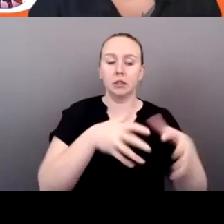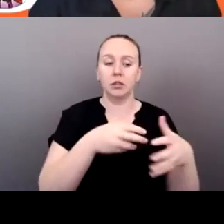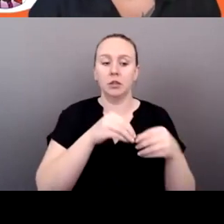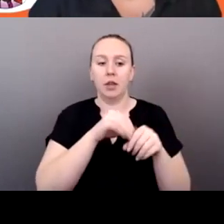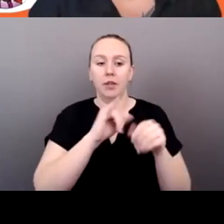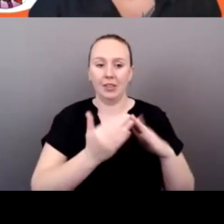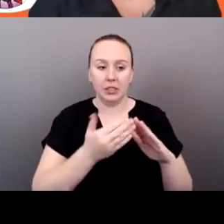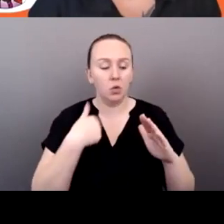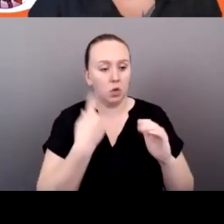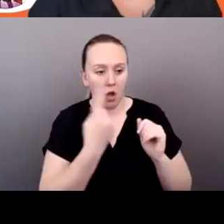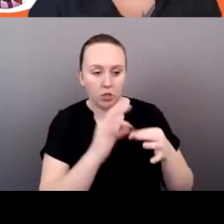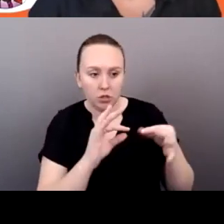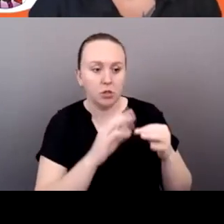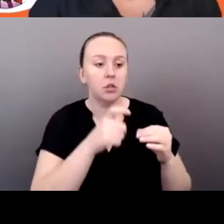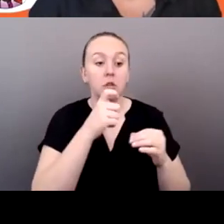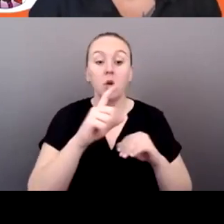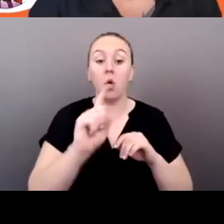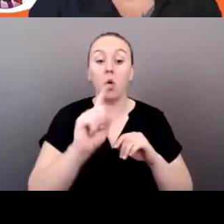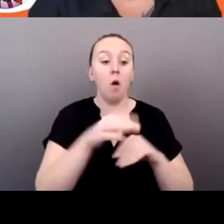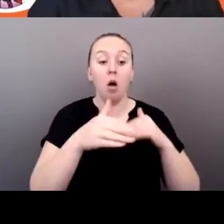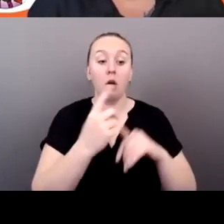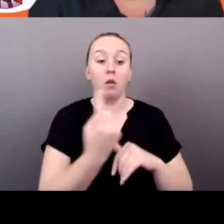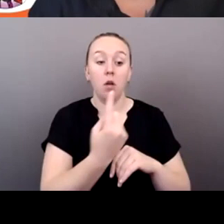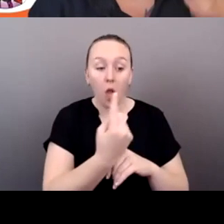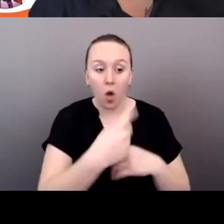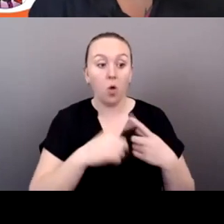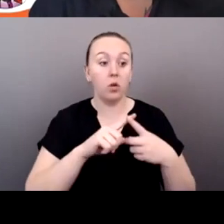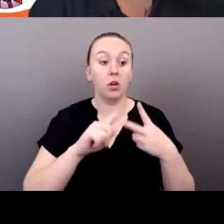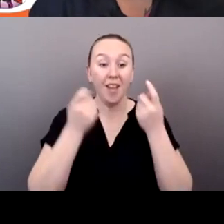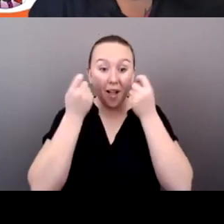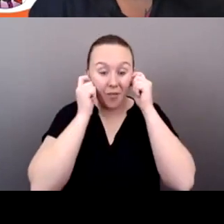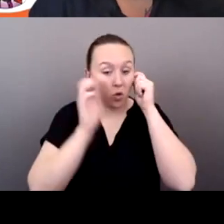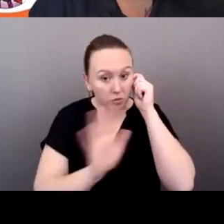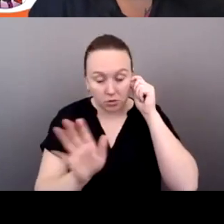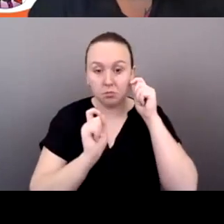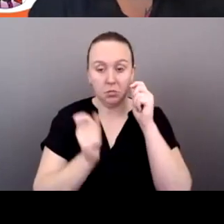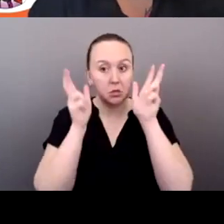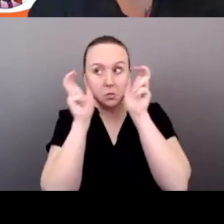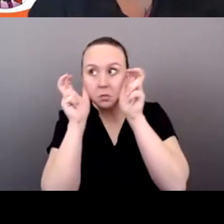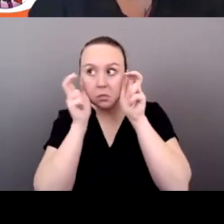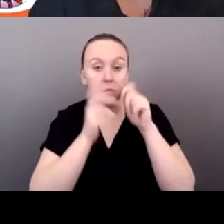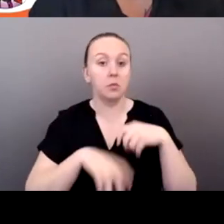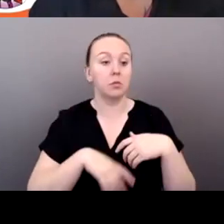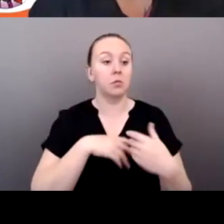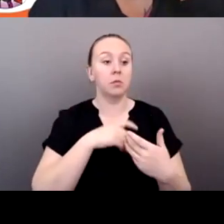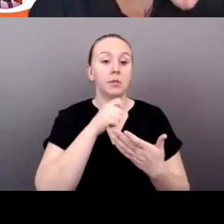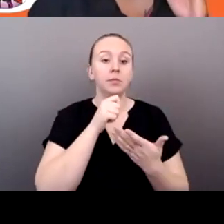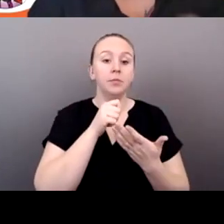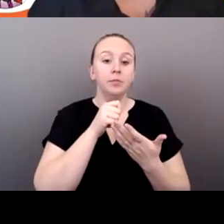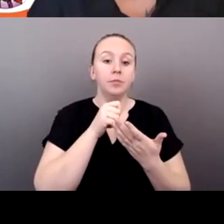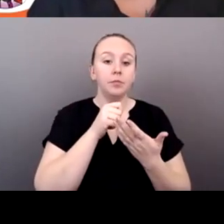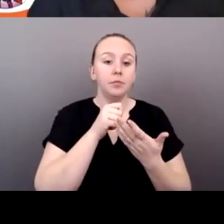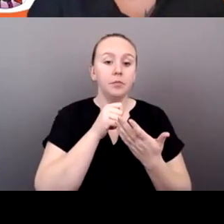in, um, you know, how to minimize yourself as a target, what to do if you find yourself as a target. Um, and I just